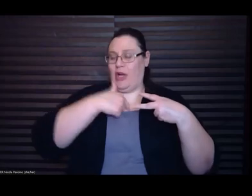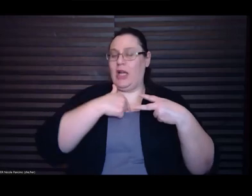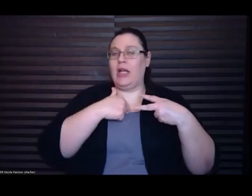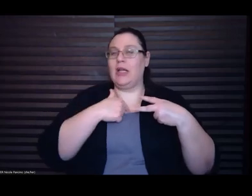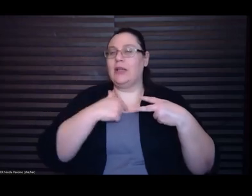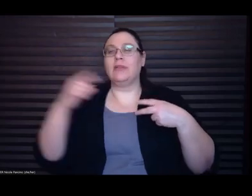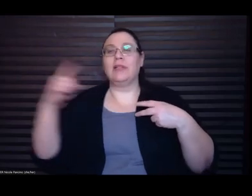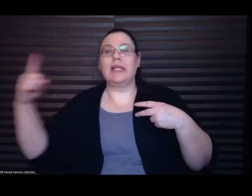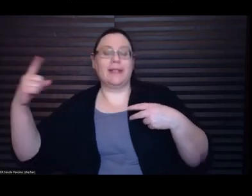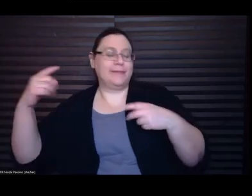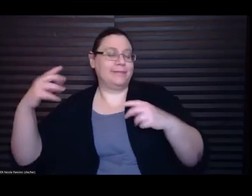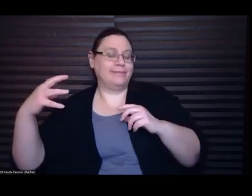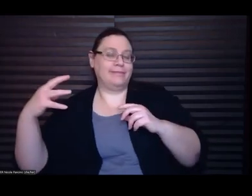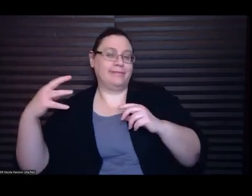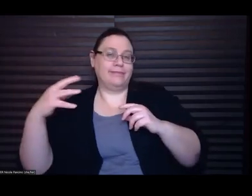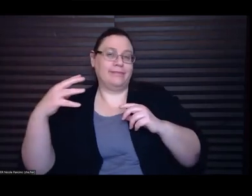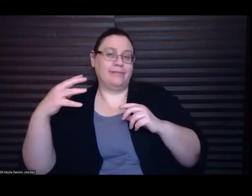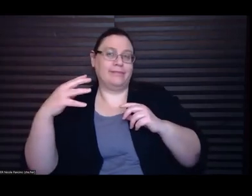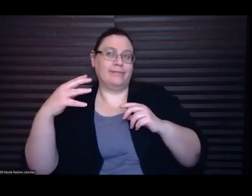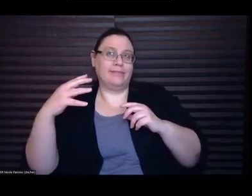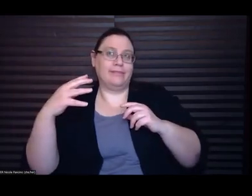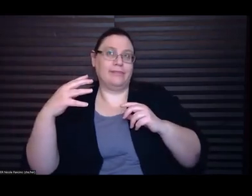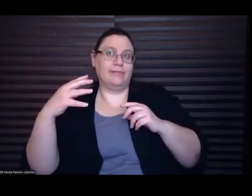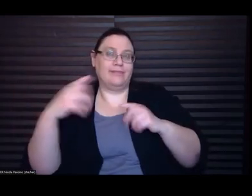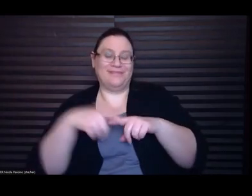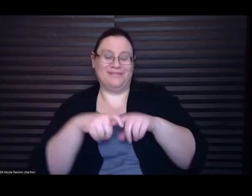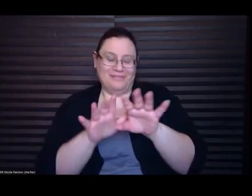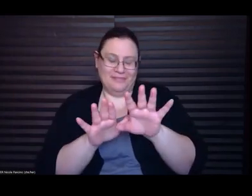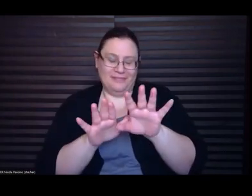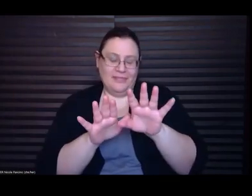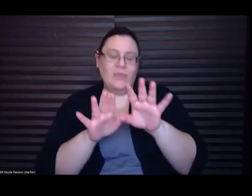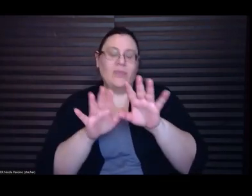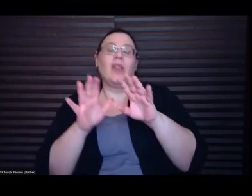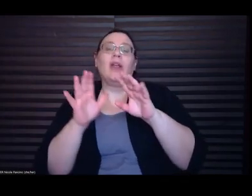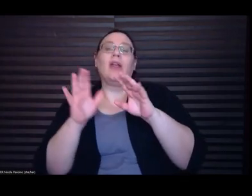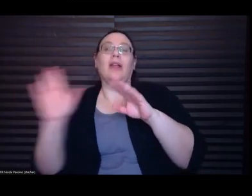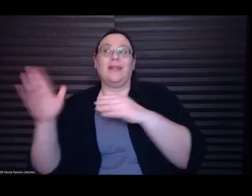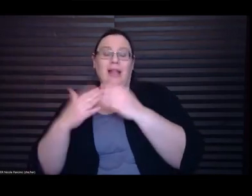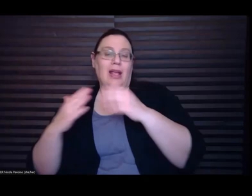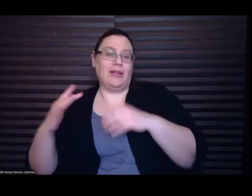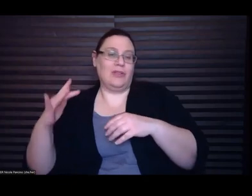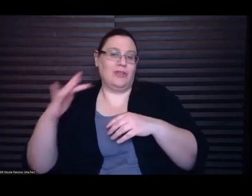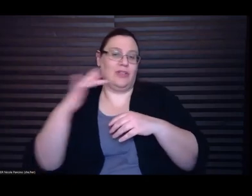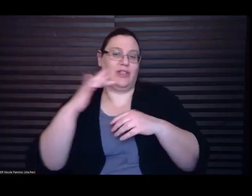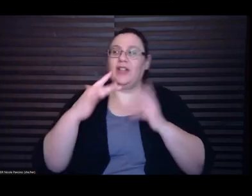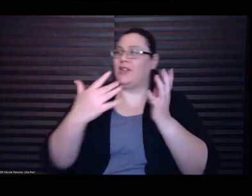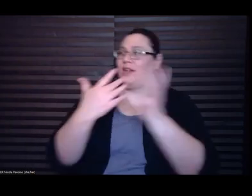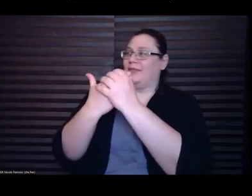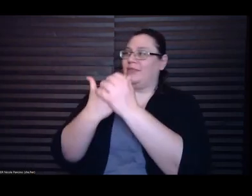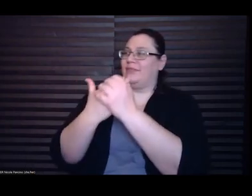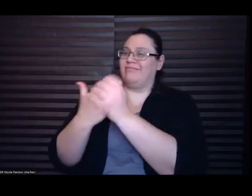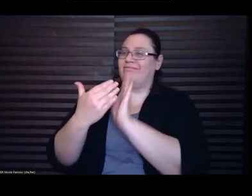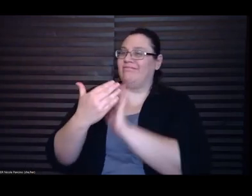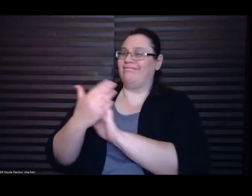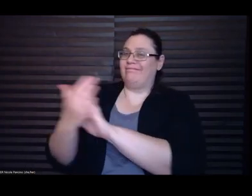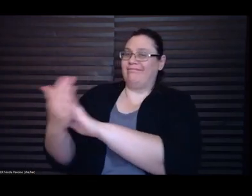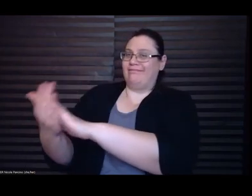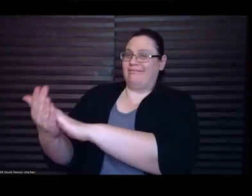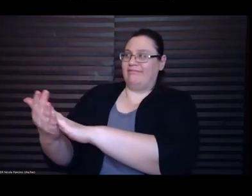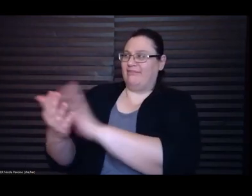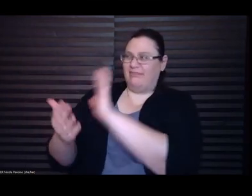he reaches out his hand, and I seize it and press it away. You shouldn't touch it, I say. You can't touch it.